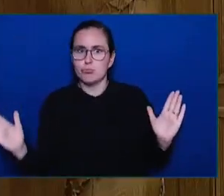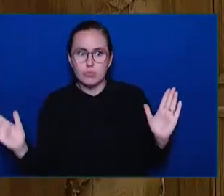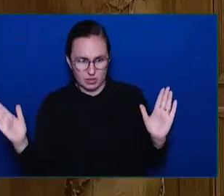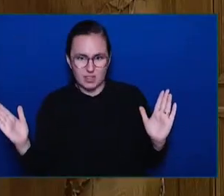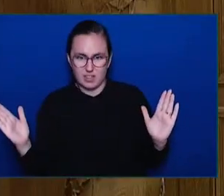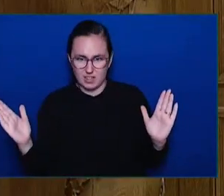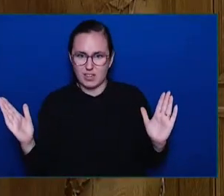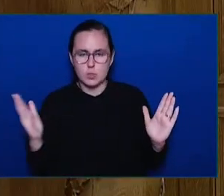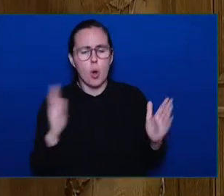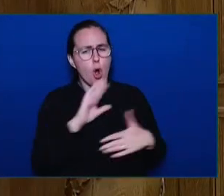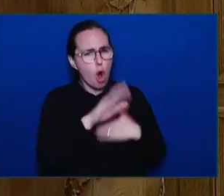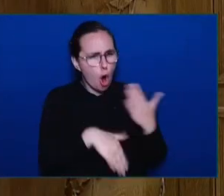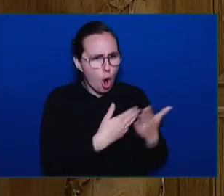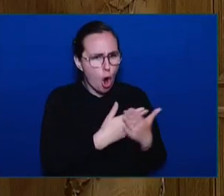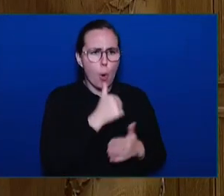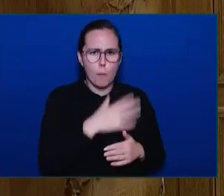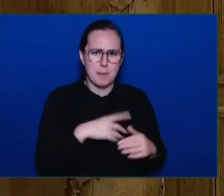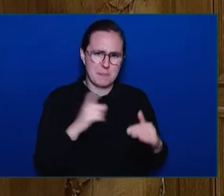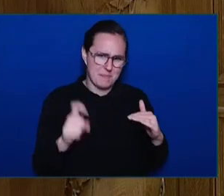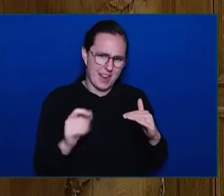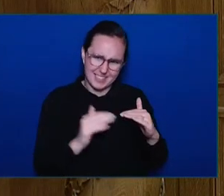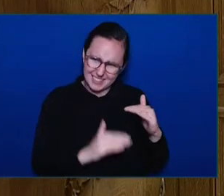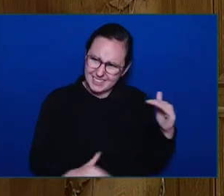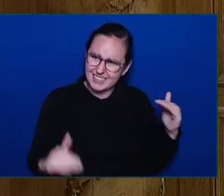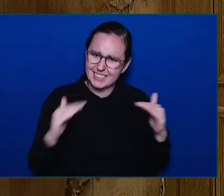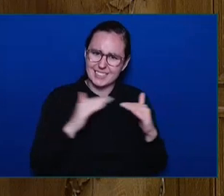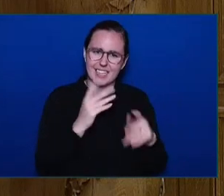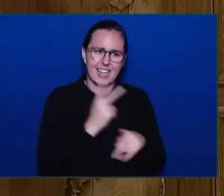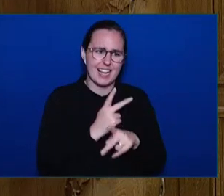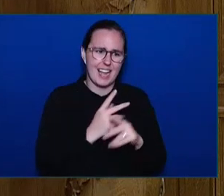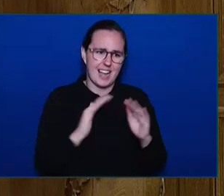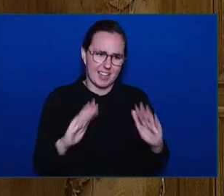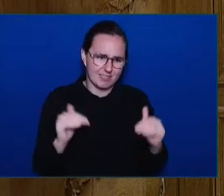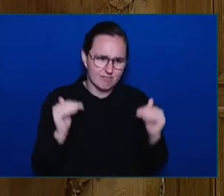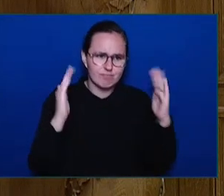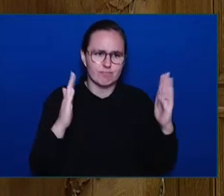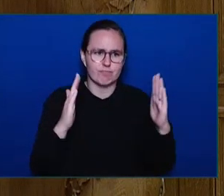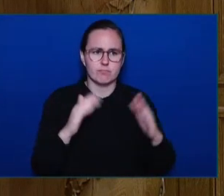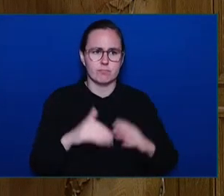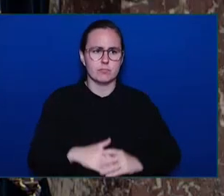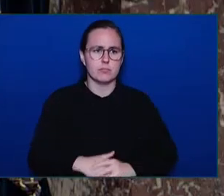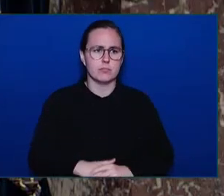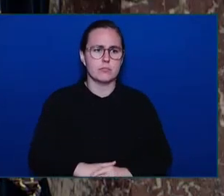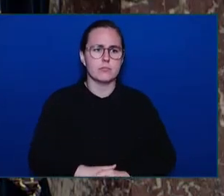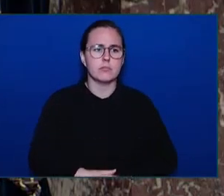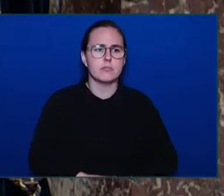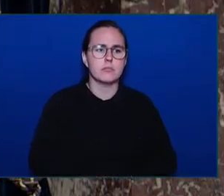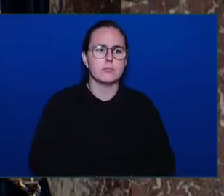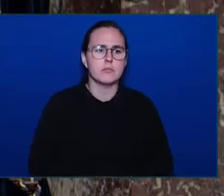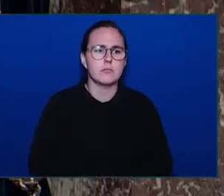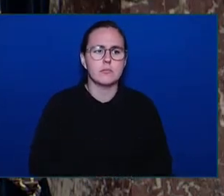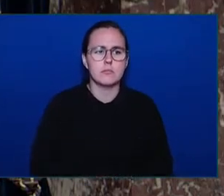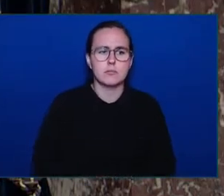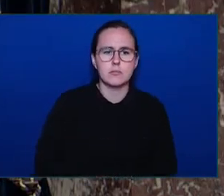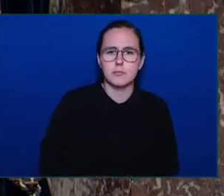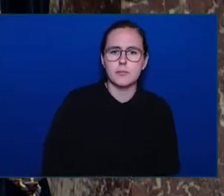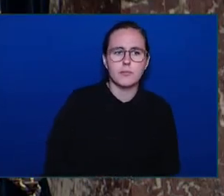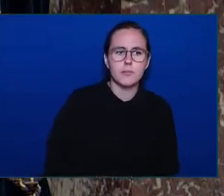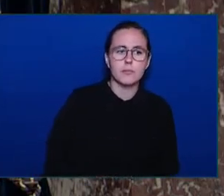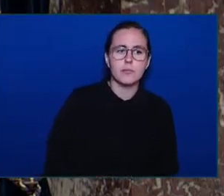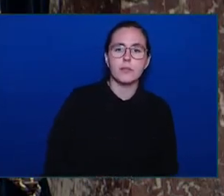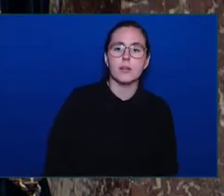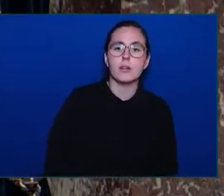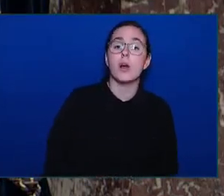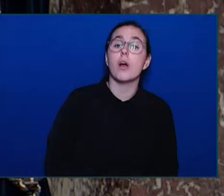Honourable. leader of third party. Mr. Speaker.H. Honourable Speaker. Today and every day, I honour the matriarchs whose patience,